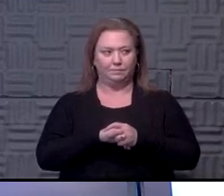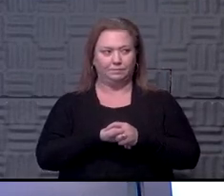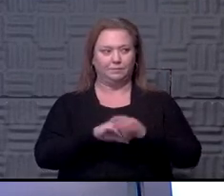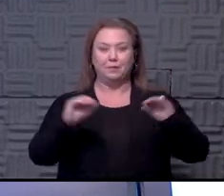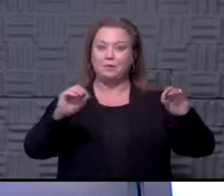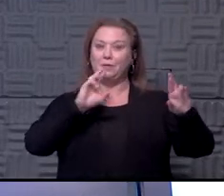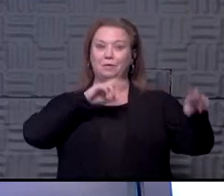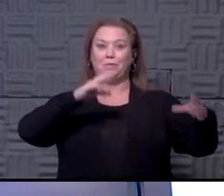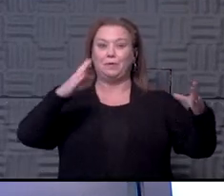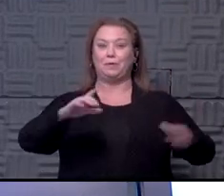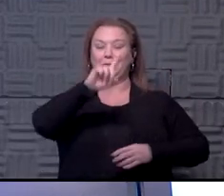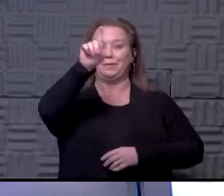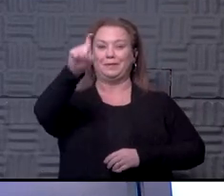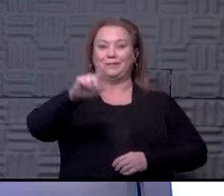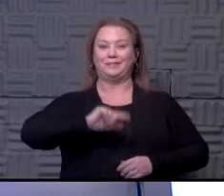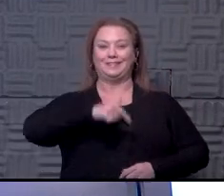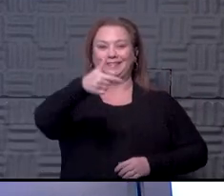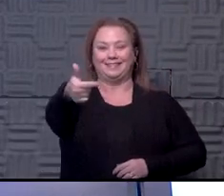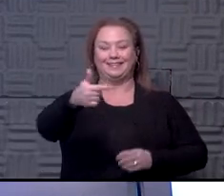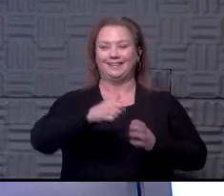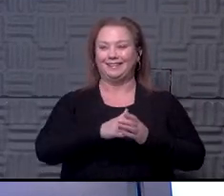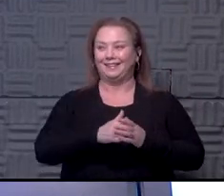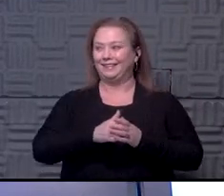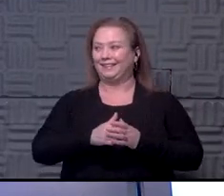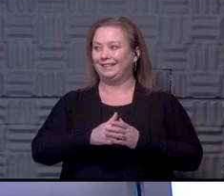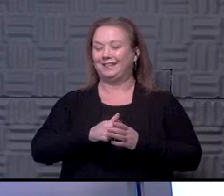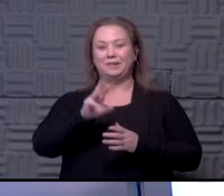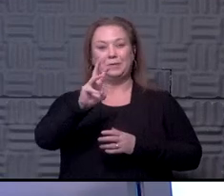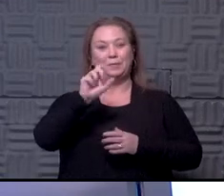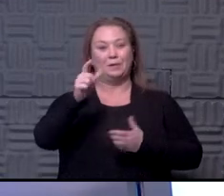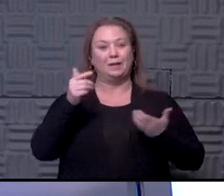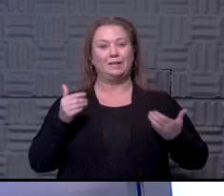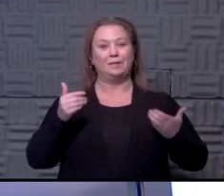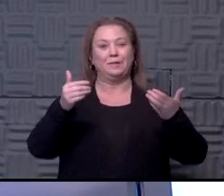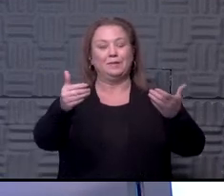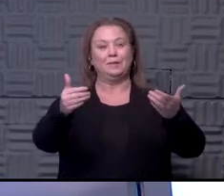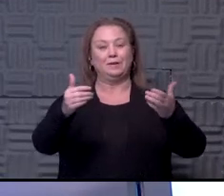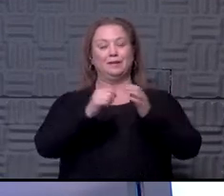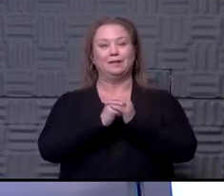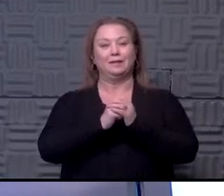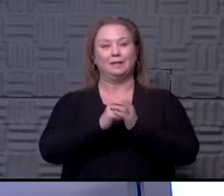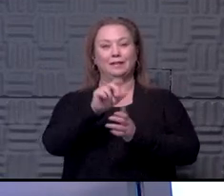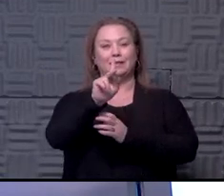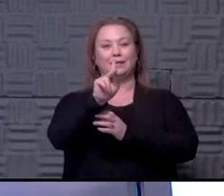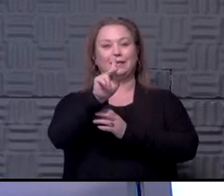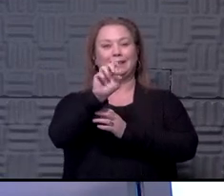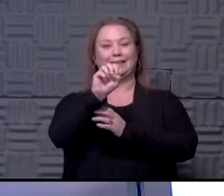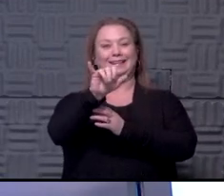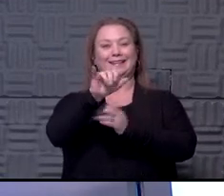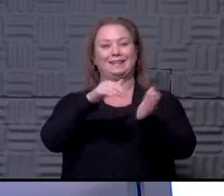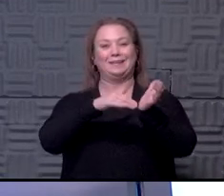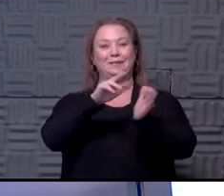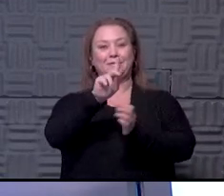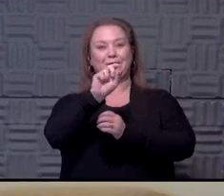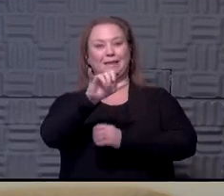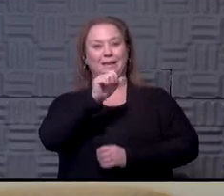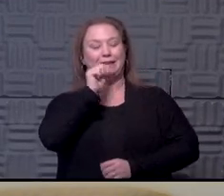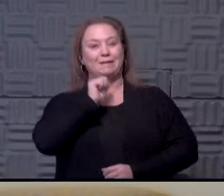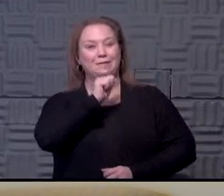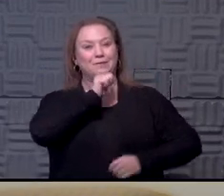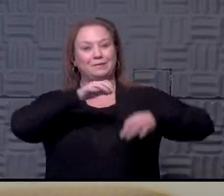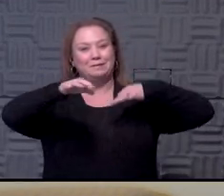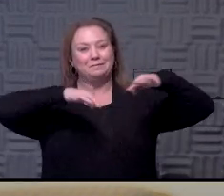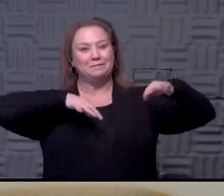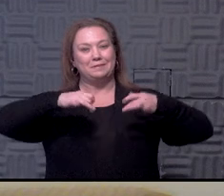No reporter questions. It's all you. Very good. Well, let's move right to Dr. Key. How is Arizona this